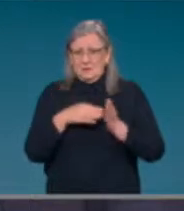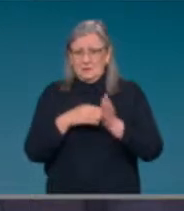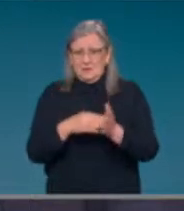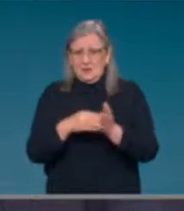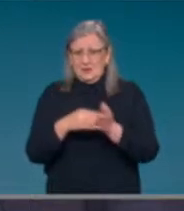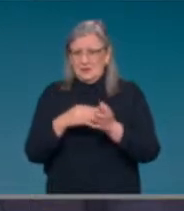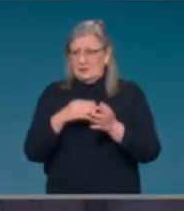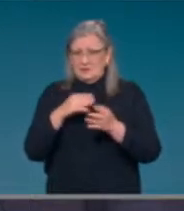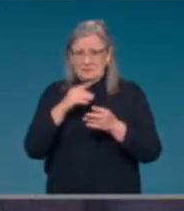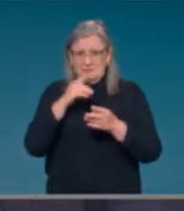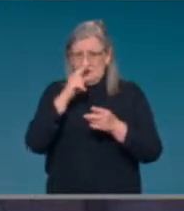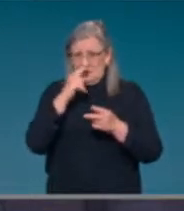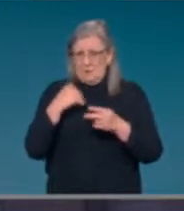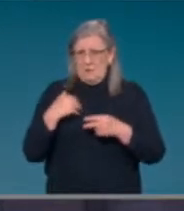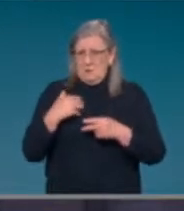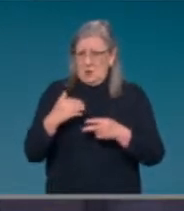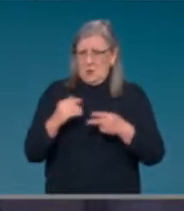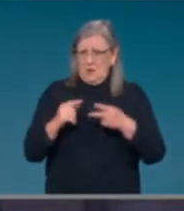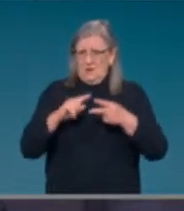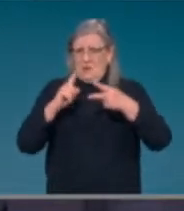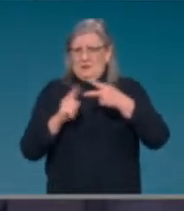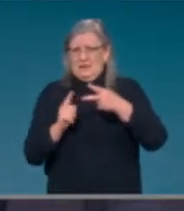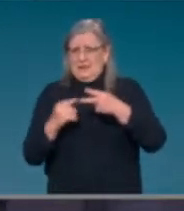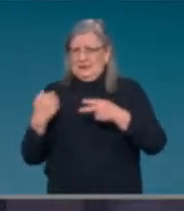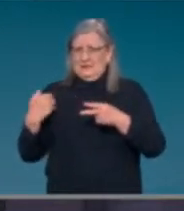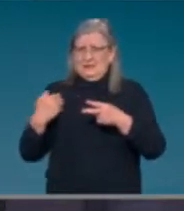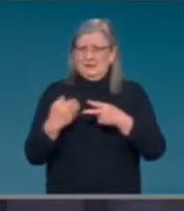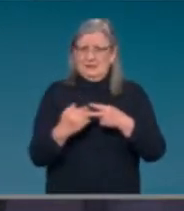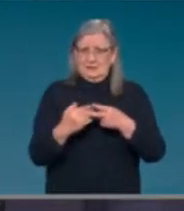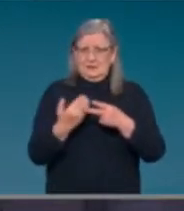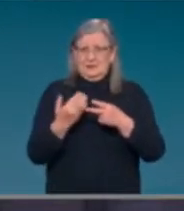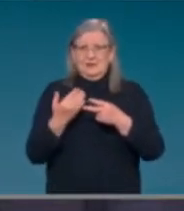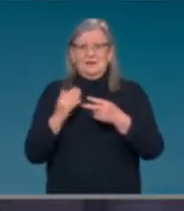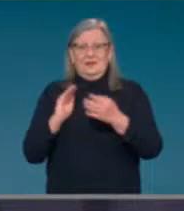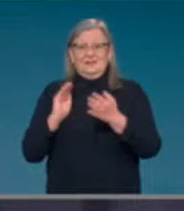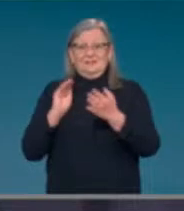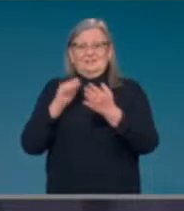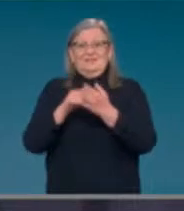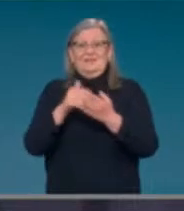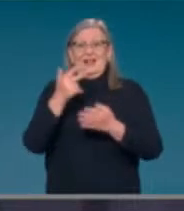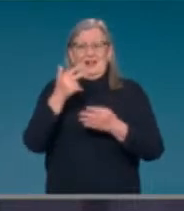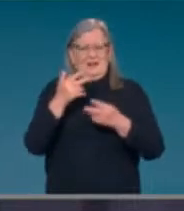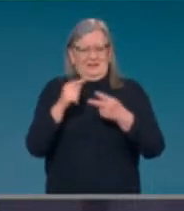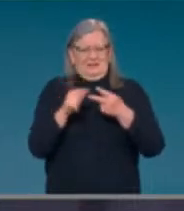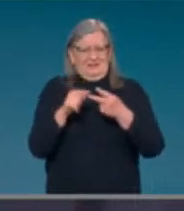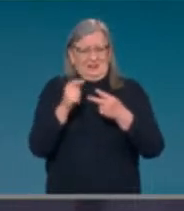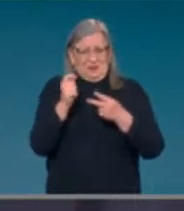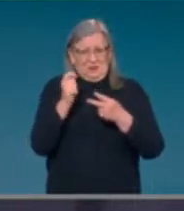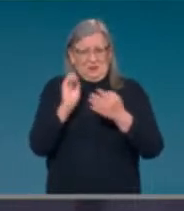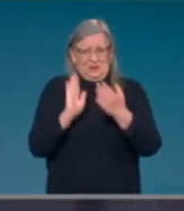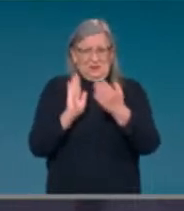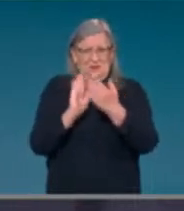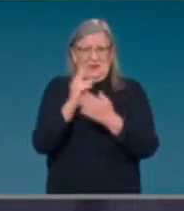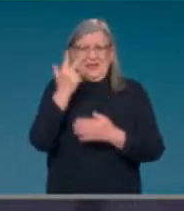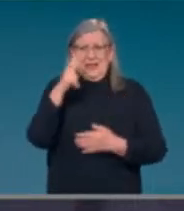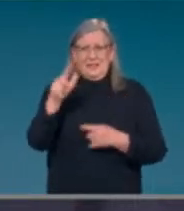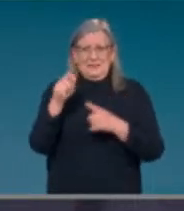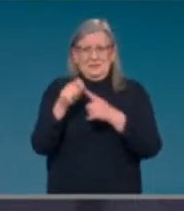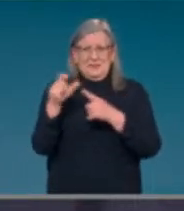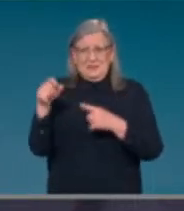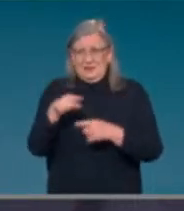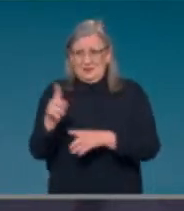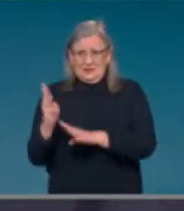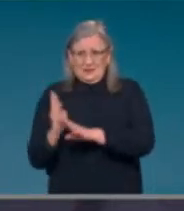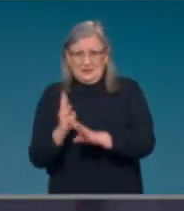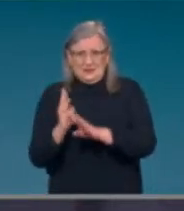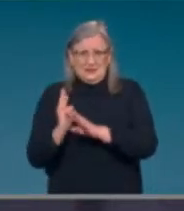double vaccinated rate. So just over 1 million Australians to come forward to achieve the 80% double vaccinated rate